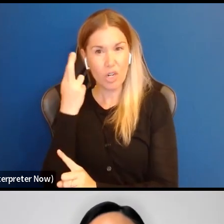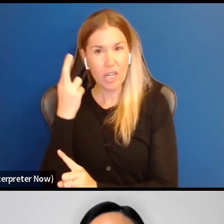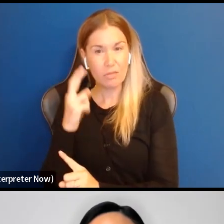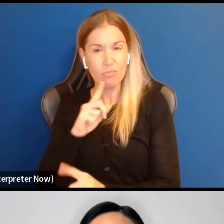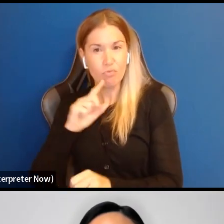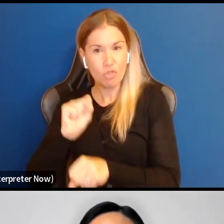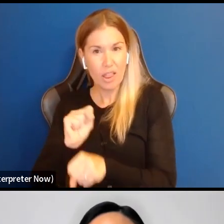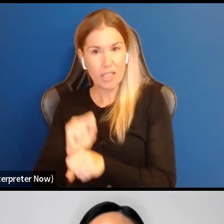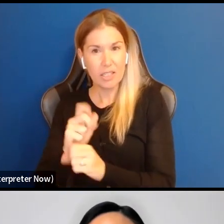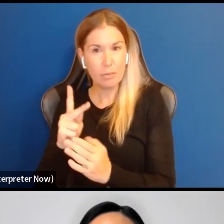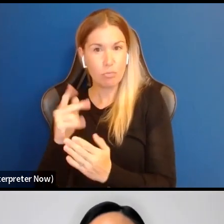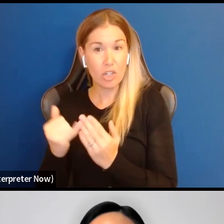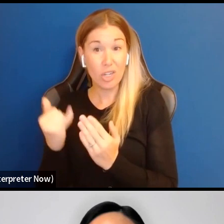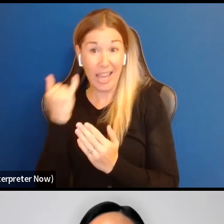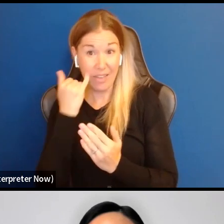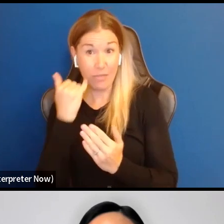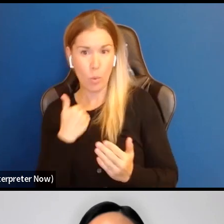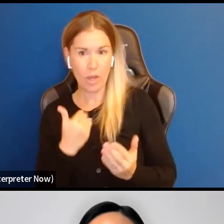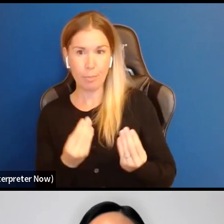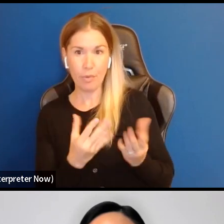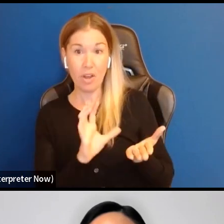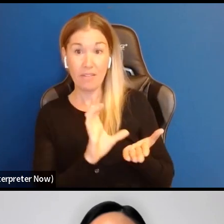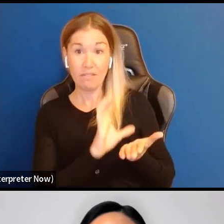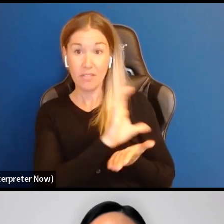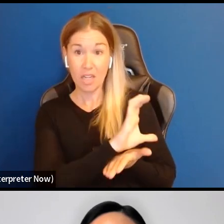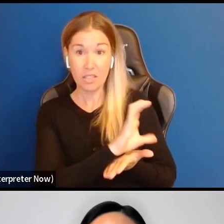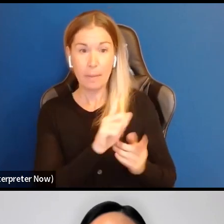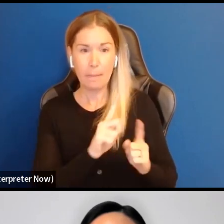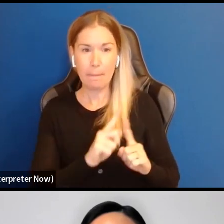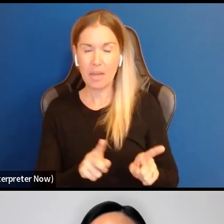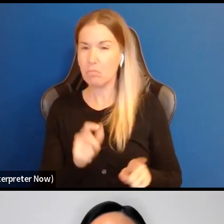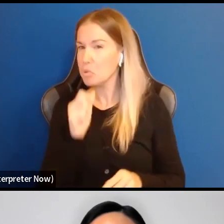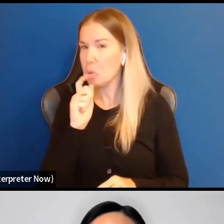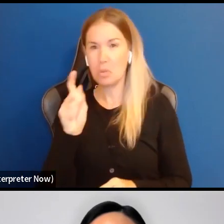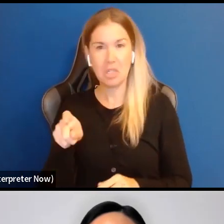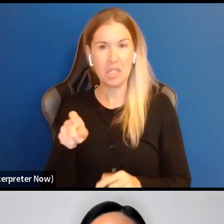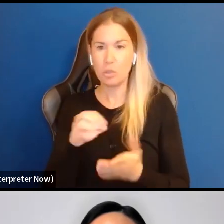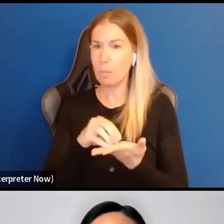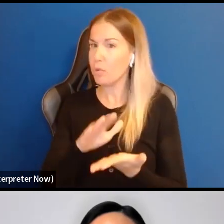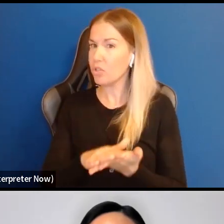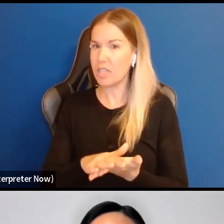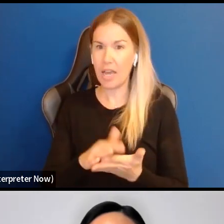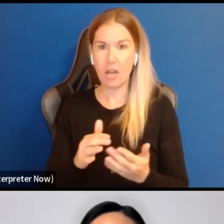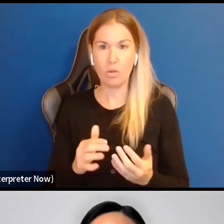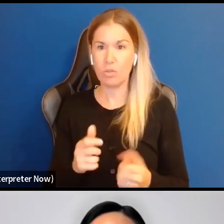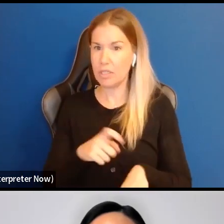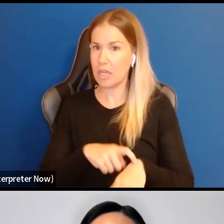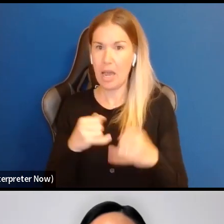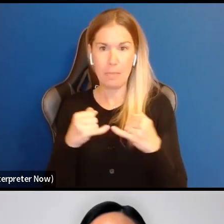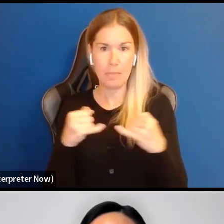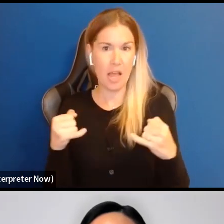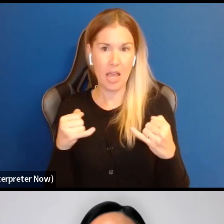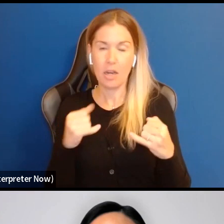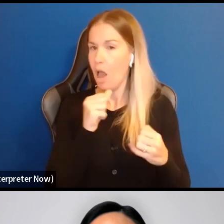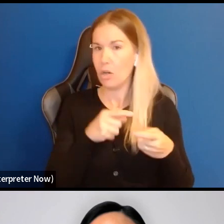if funded. Um, but I don't think you need to give a specific timeline in part one.